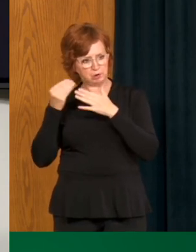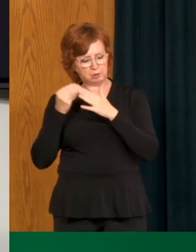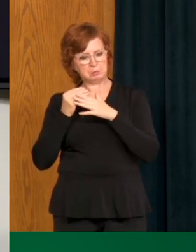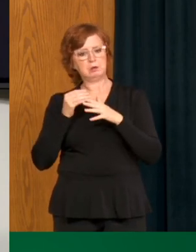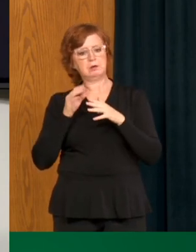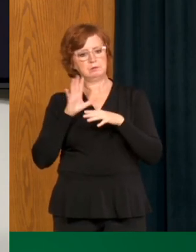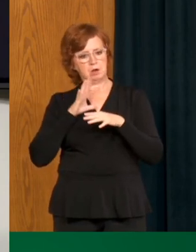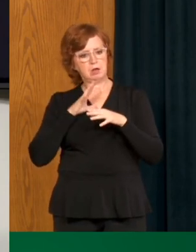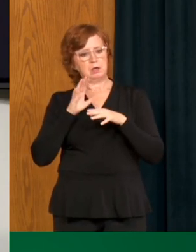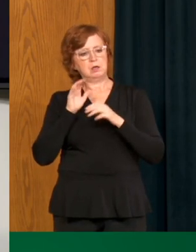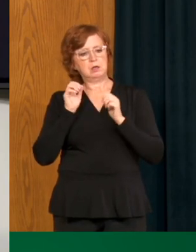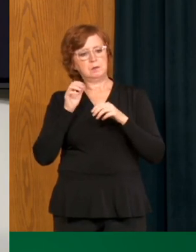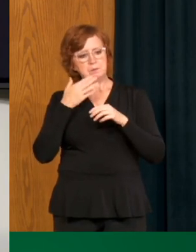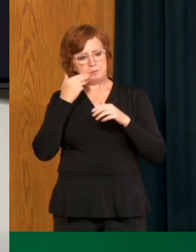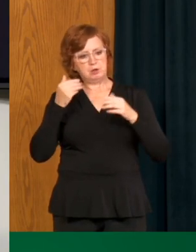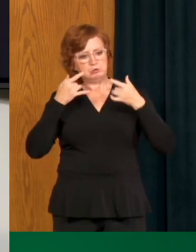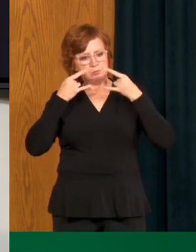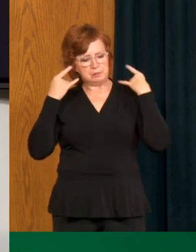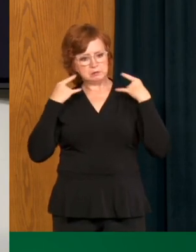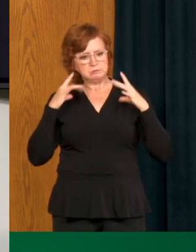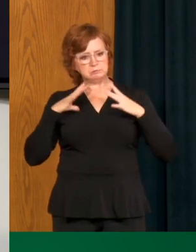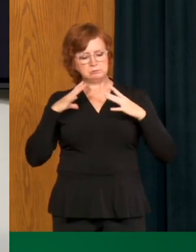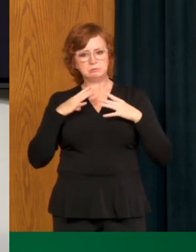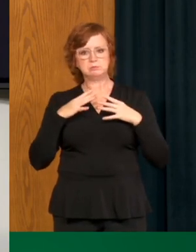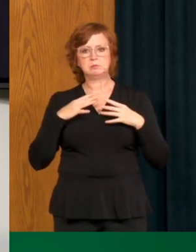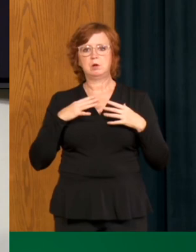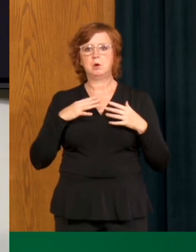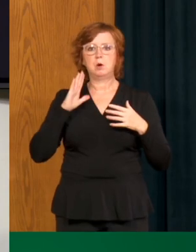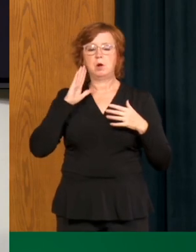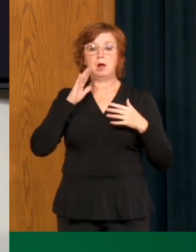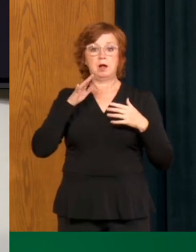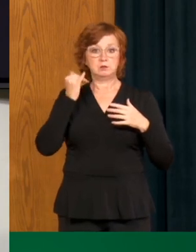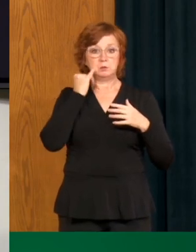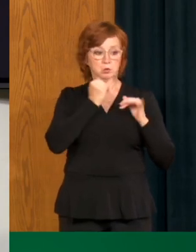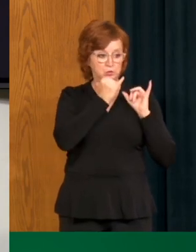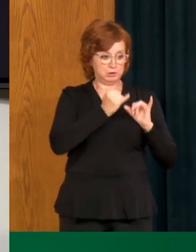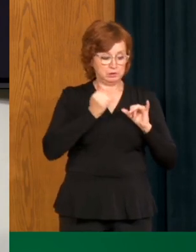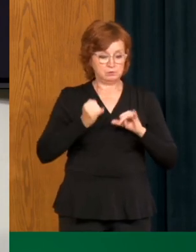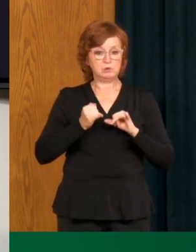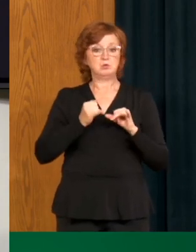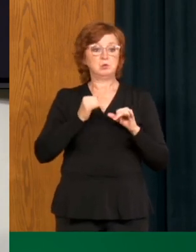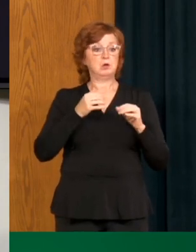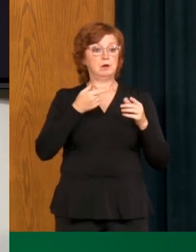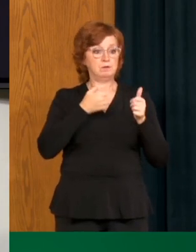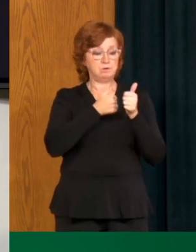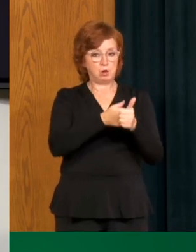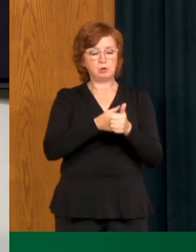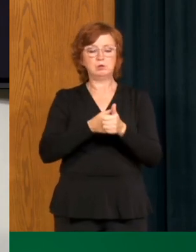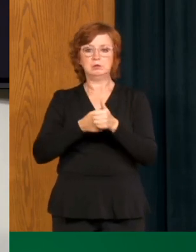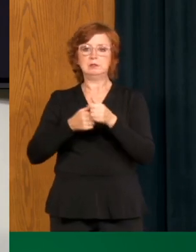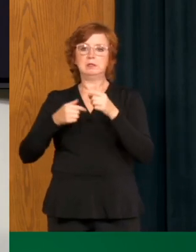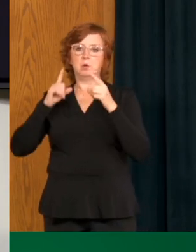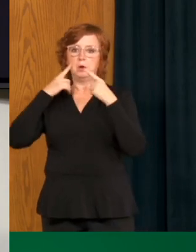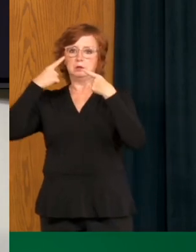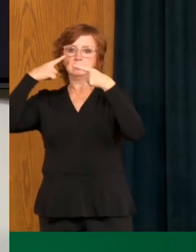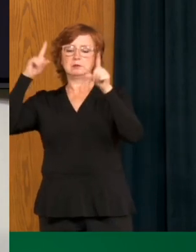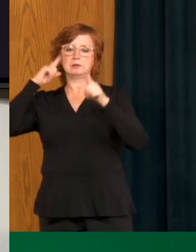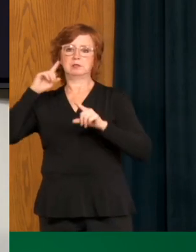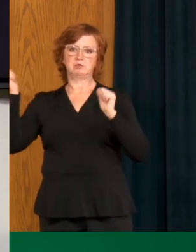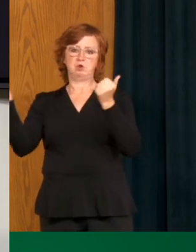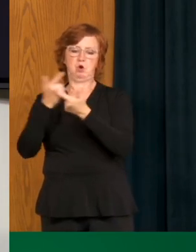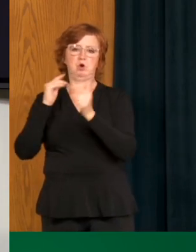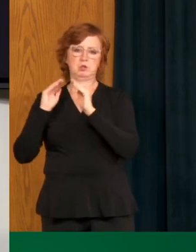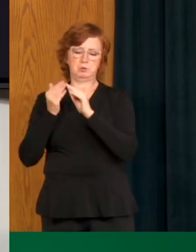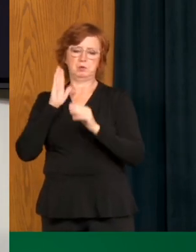what will see us through at a population level. But obviously, you know, mask use is already mandatory in healthcare. It's